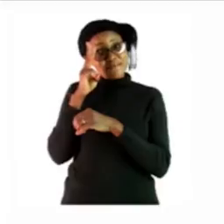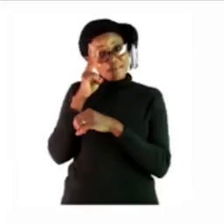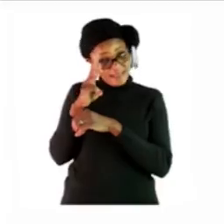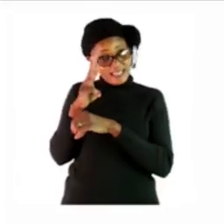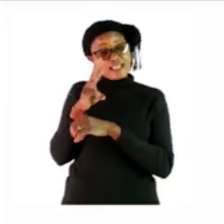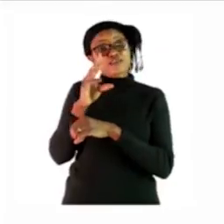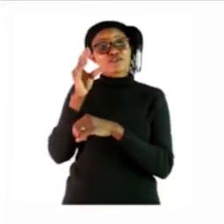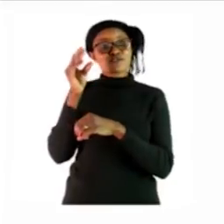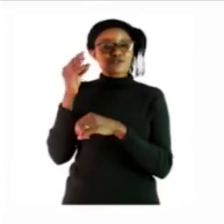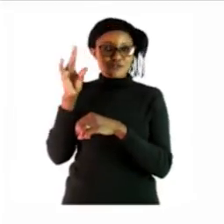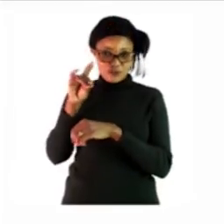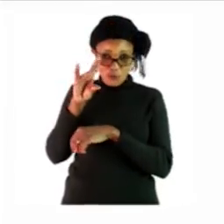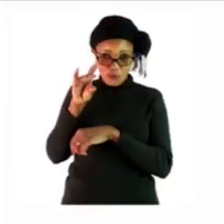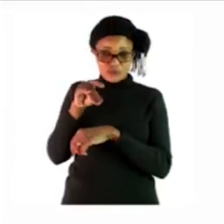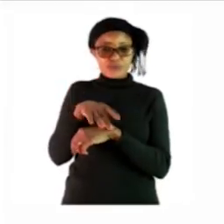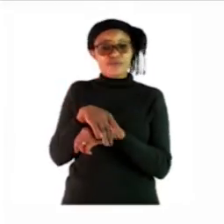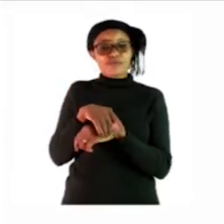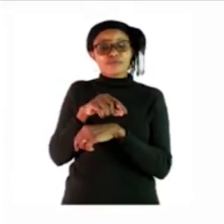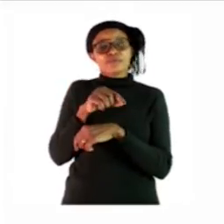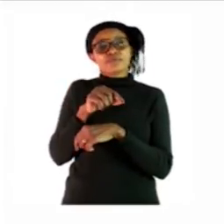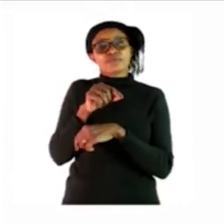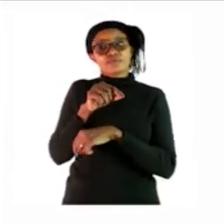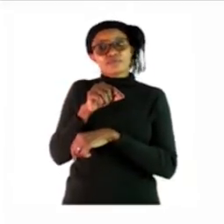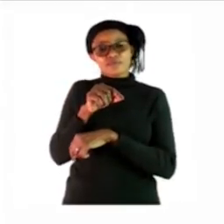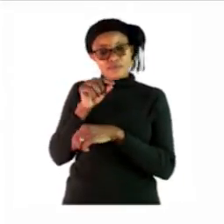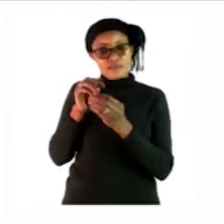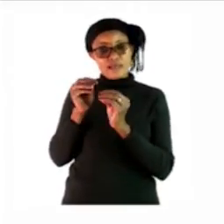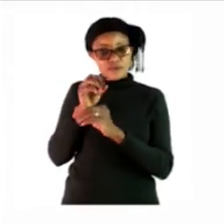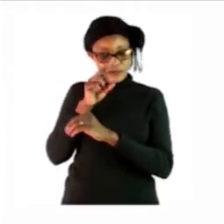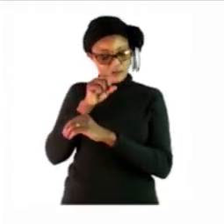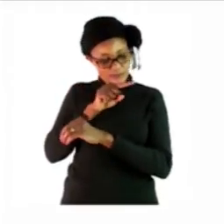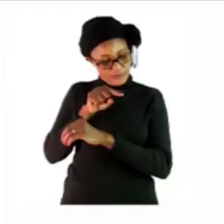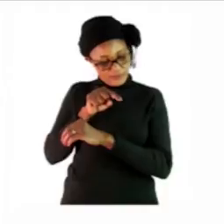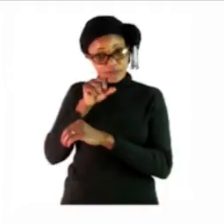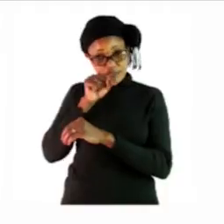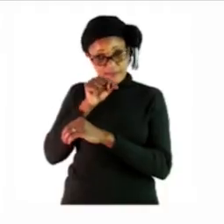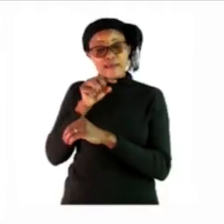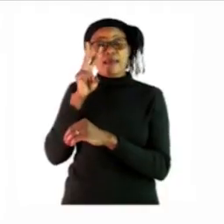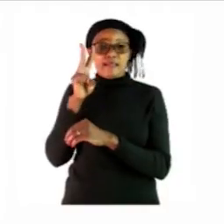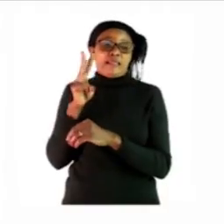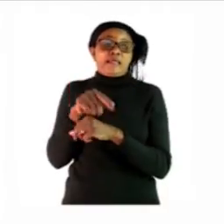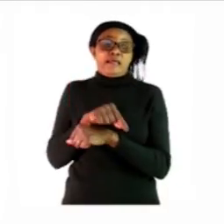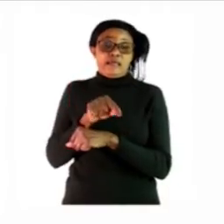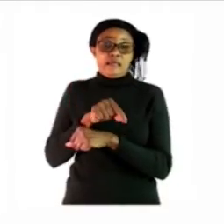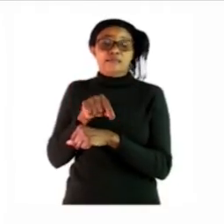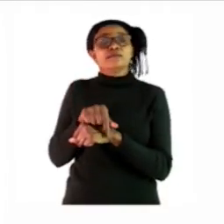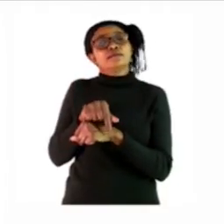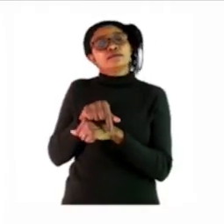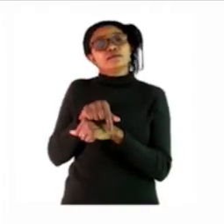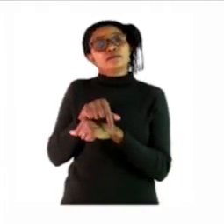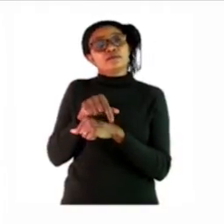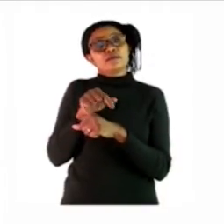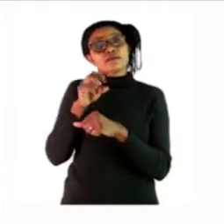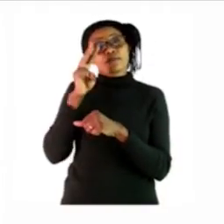three dogs so write in the number on that line three so